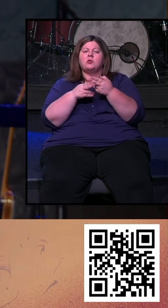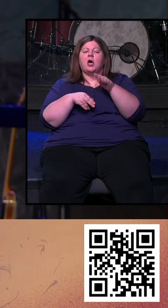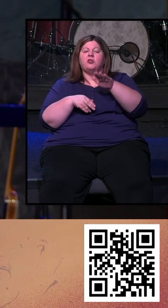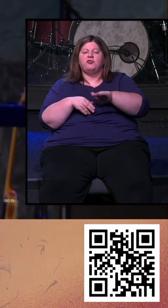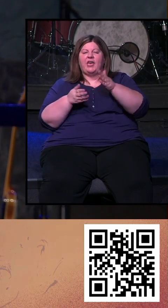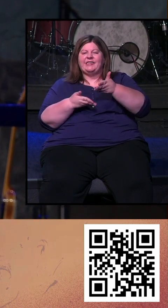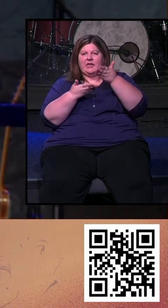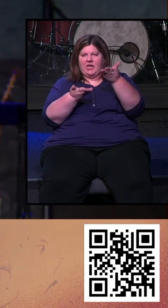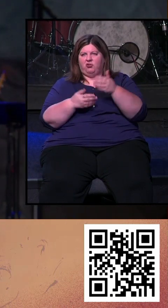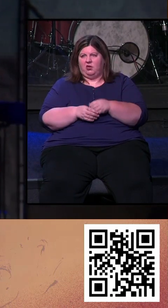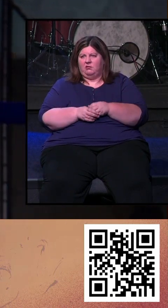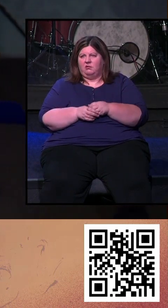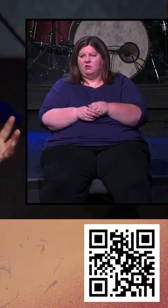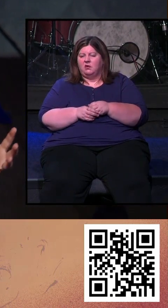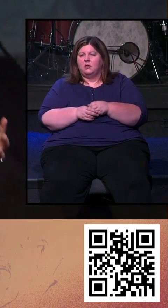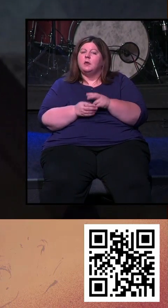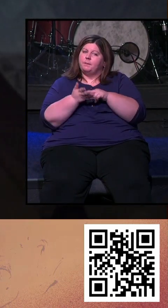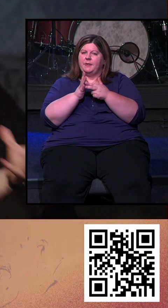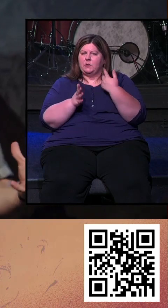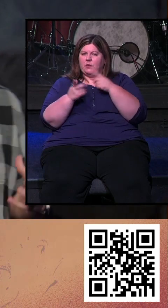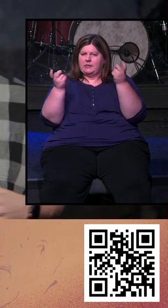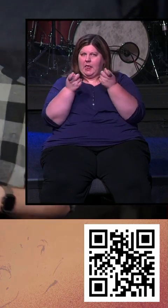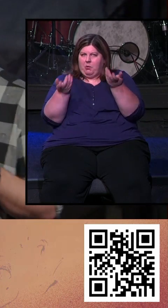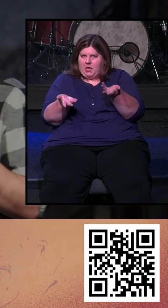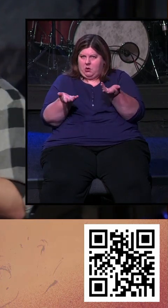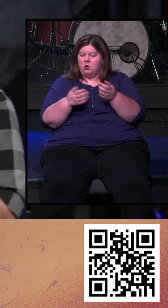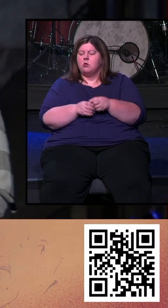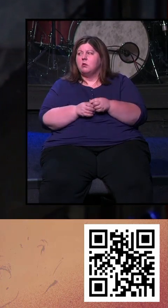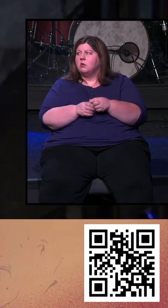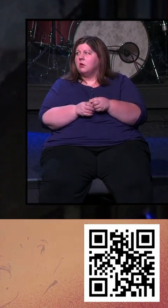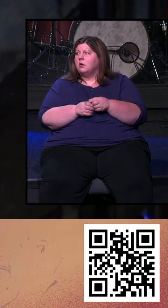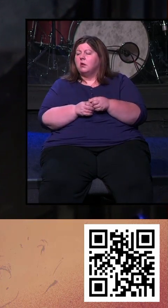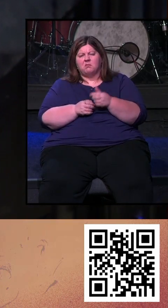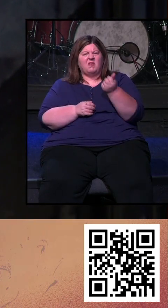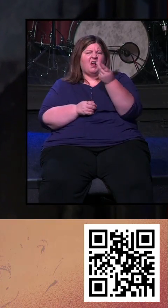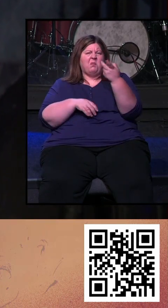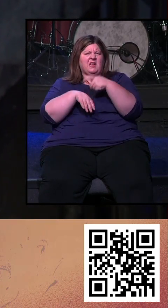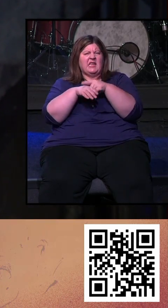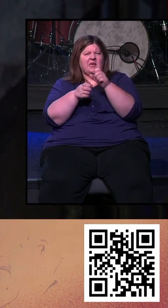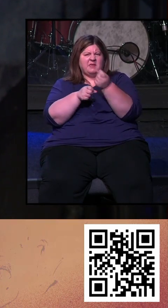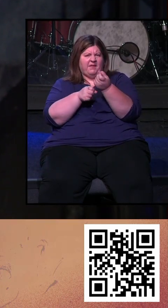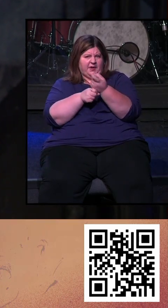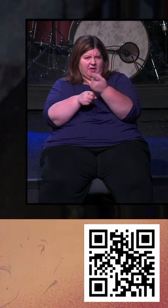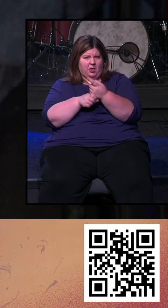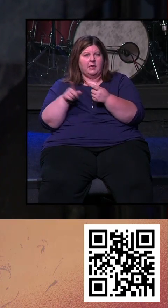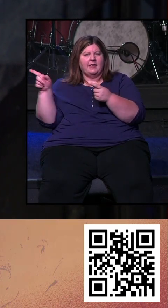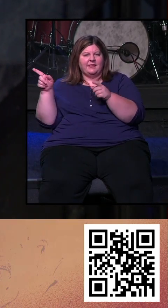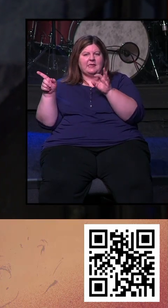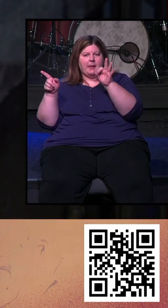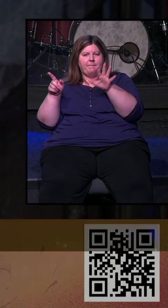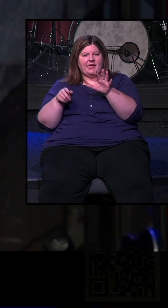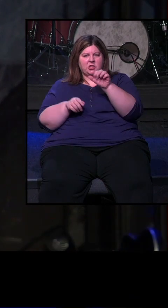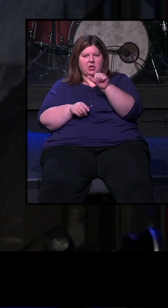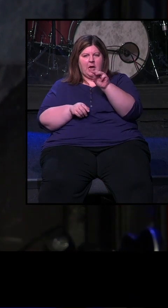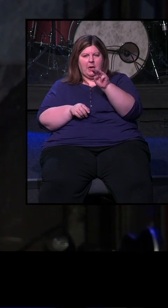So child dedication is something that we celebrate here at Frontline. We do it just about a couple times a year. So this is Pastor Amanda. Everybody say